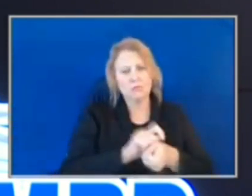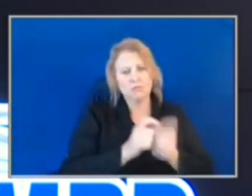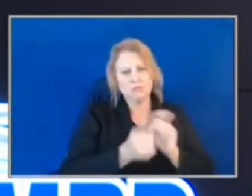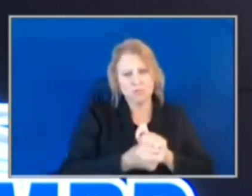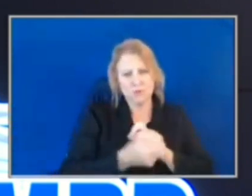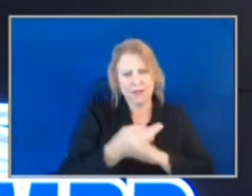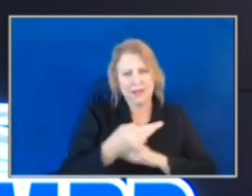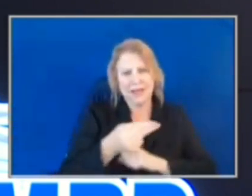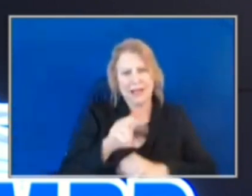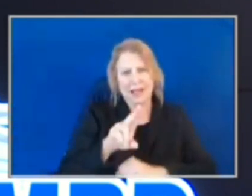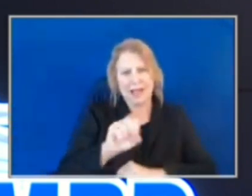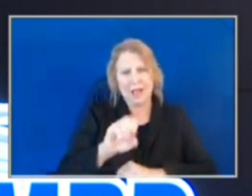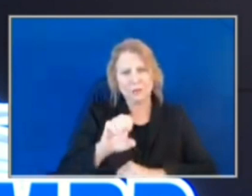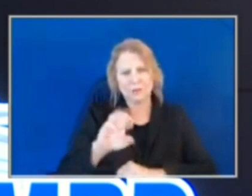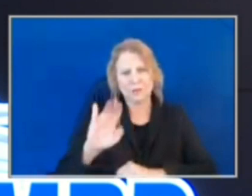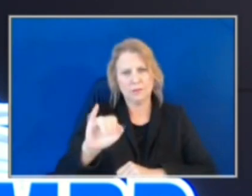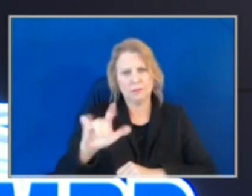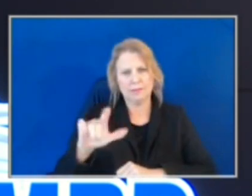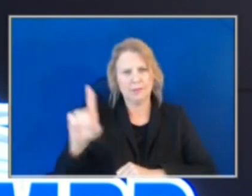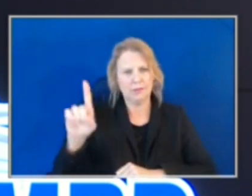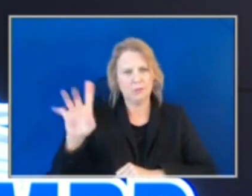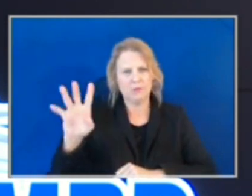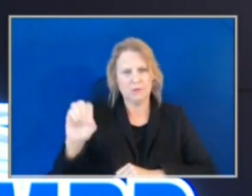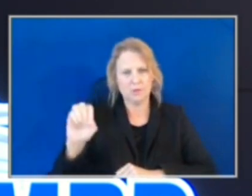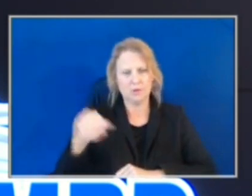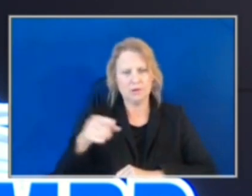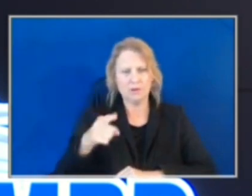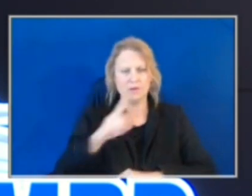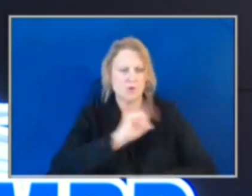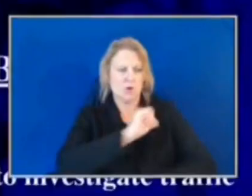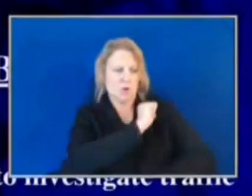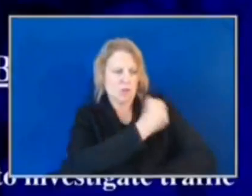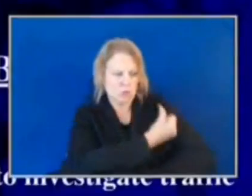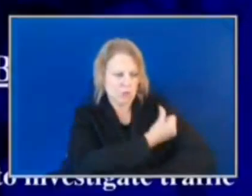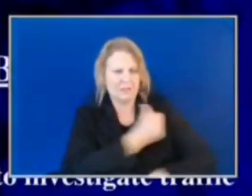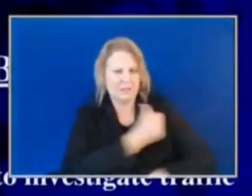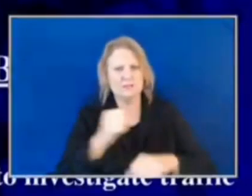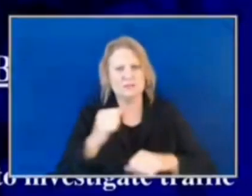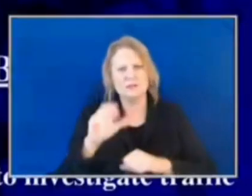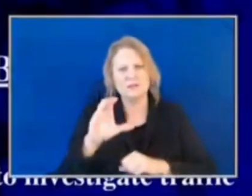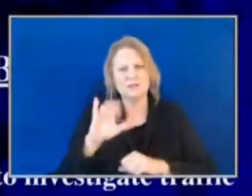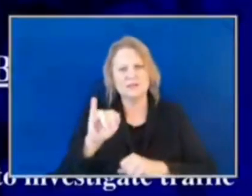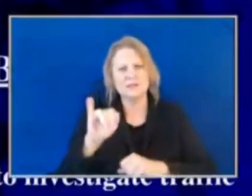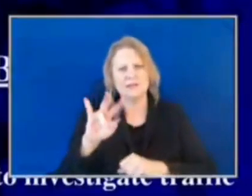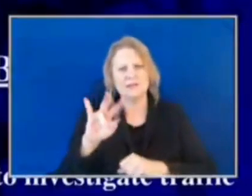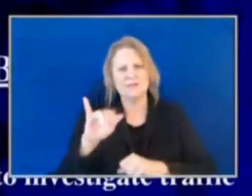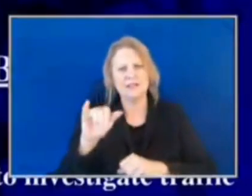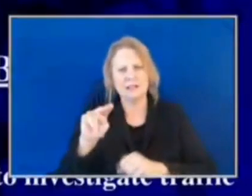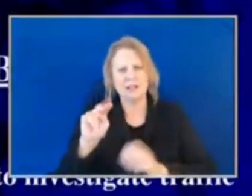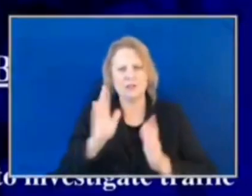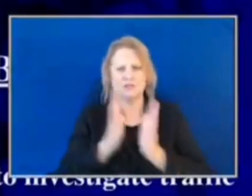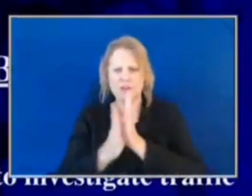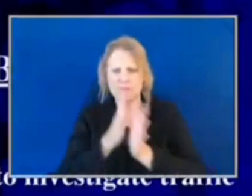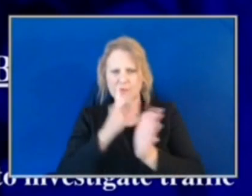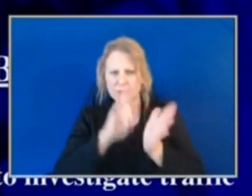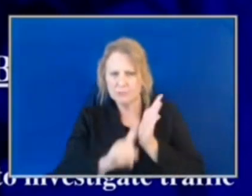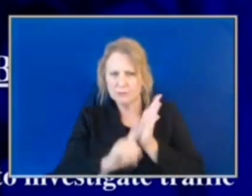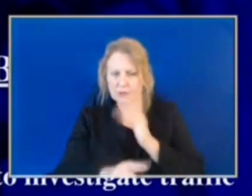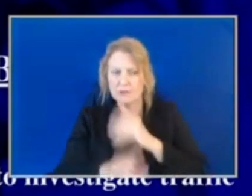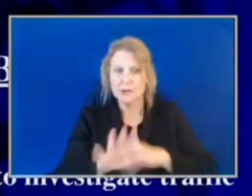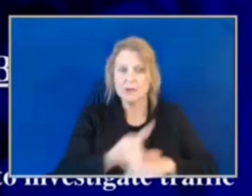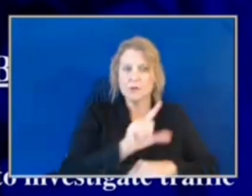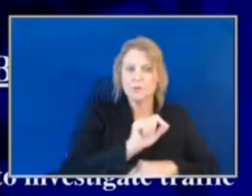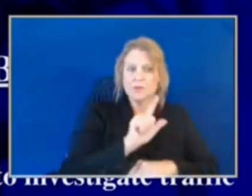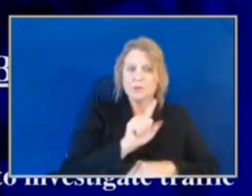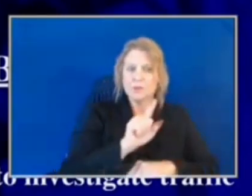140, which authorizes civilian traffic investigations. According to 2021 North Carolina traffic crash